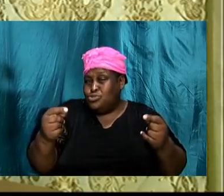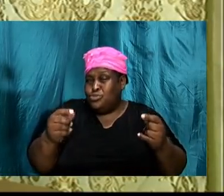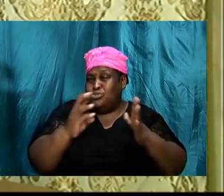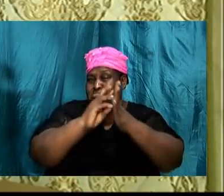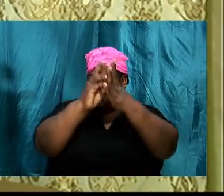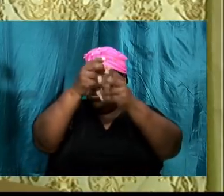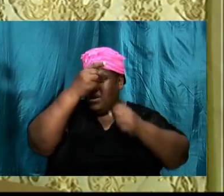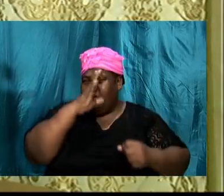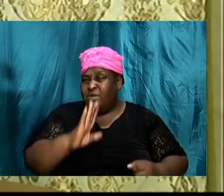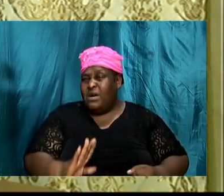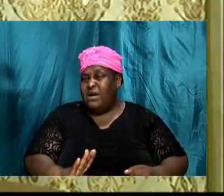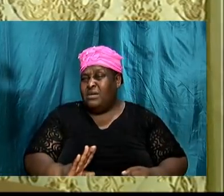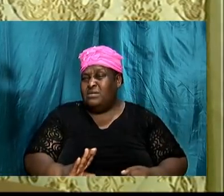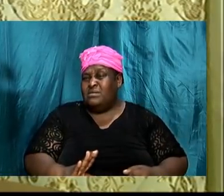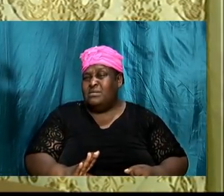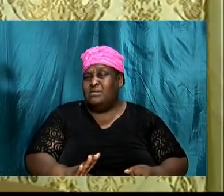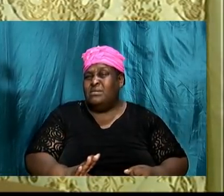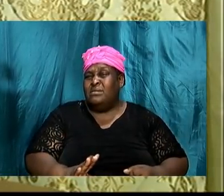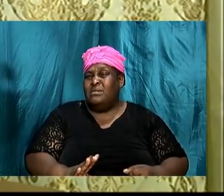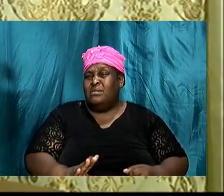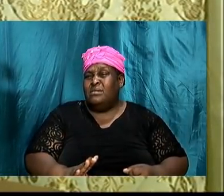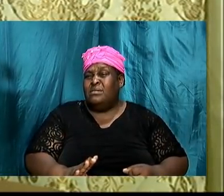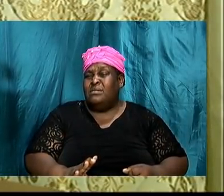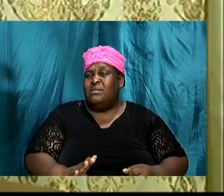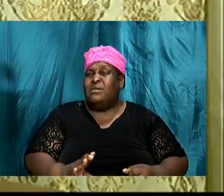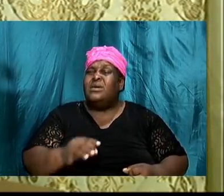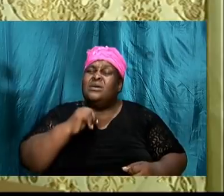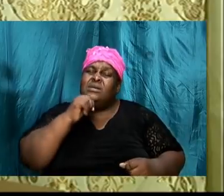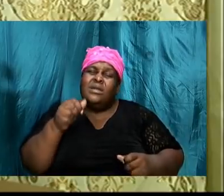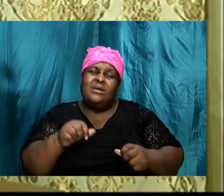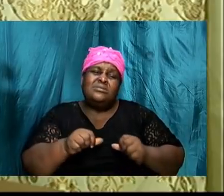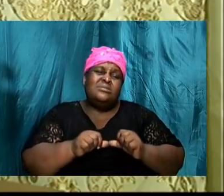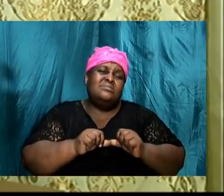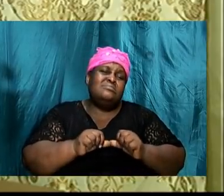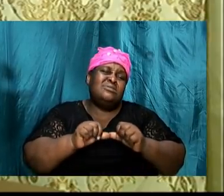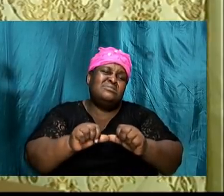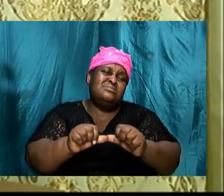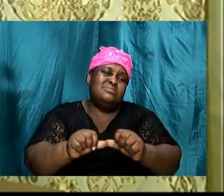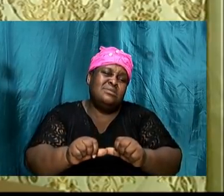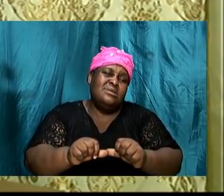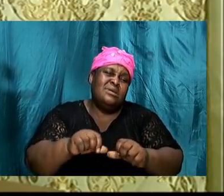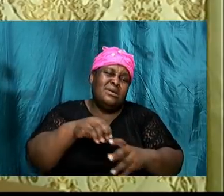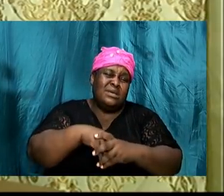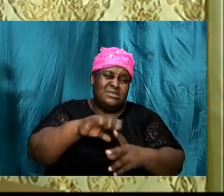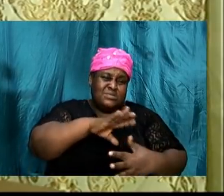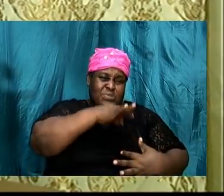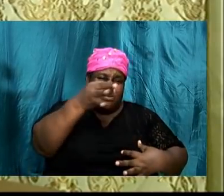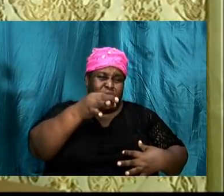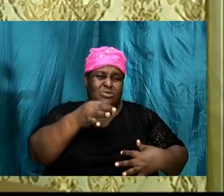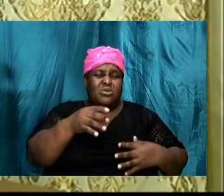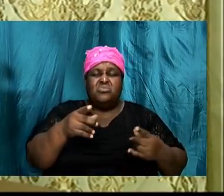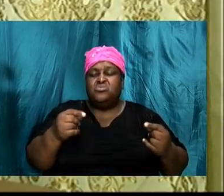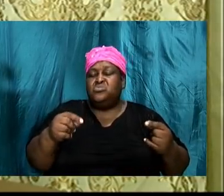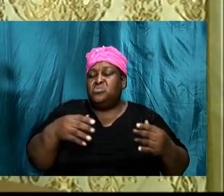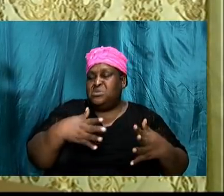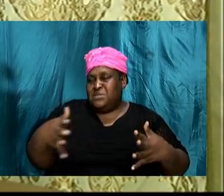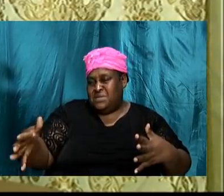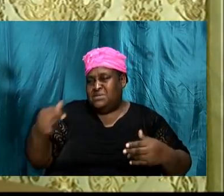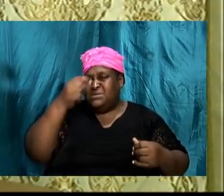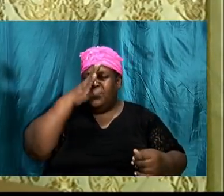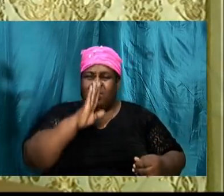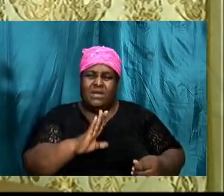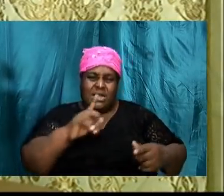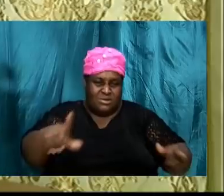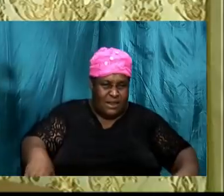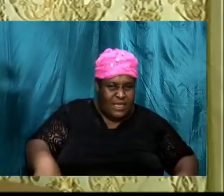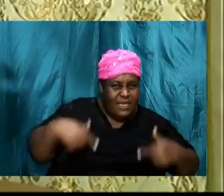We are not determined so much in our spirit to walk the path that He wants us to walk. And